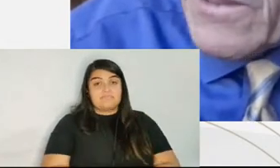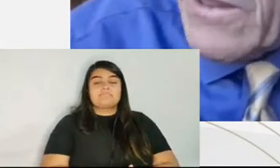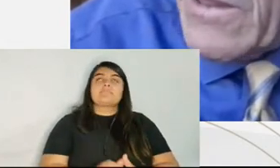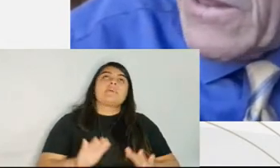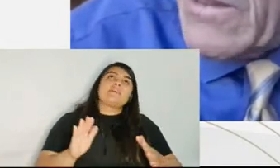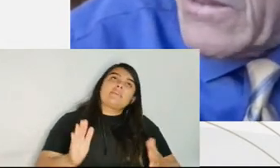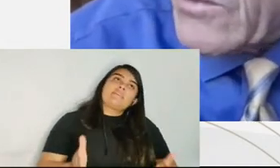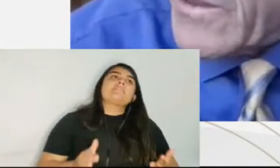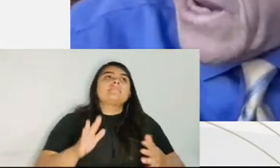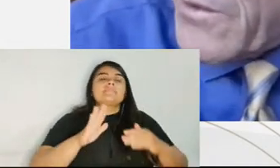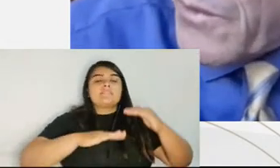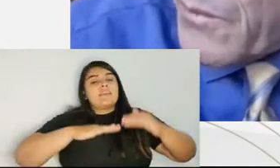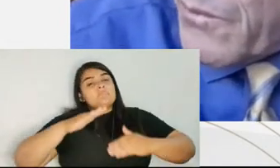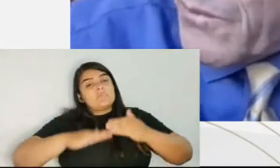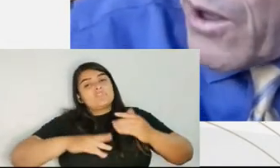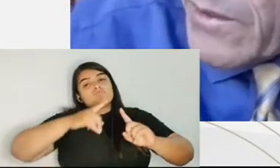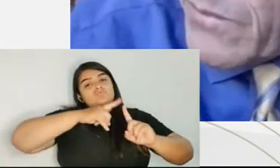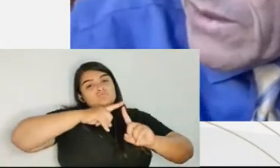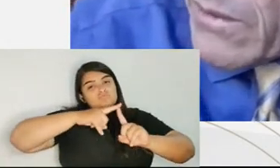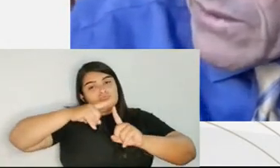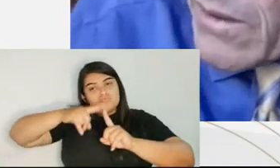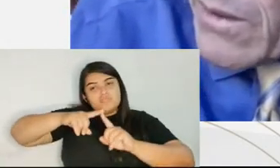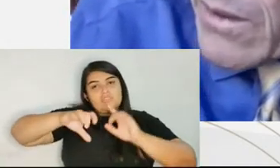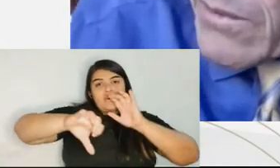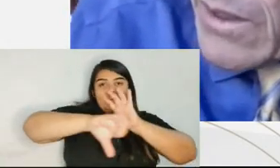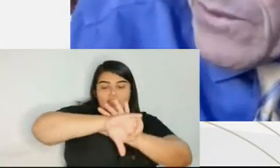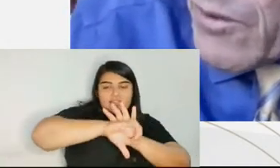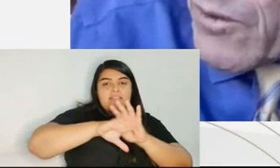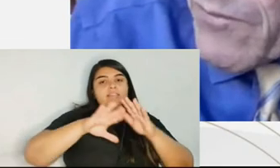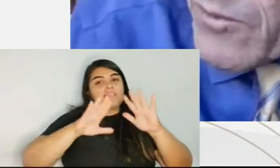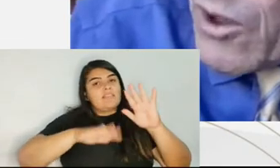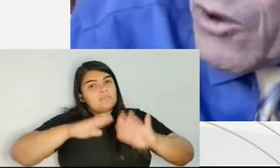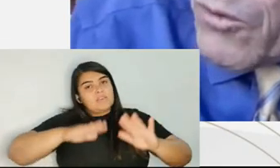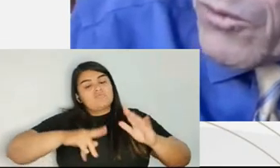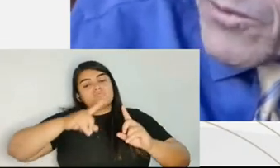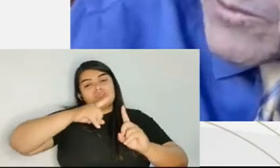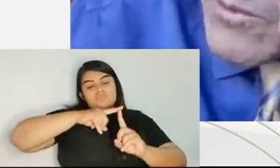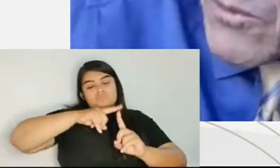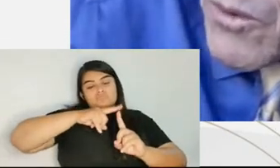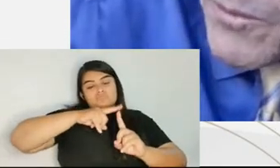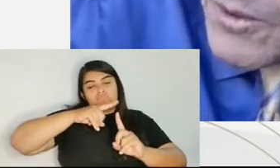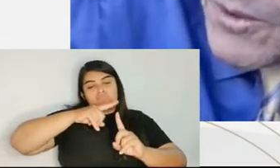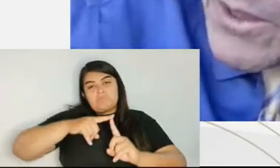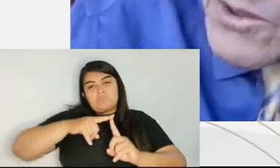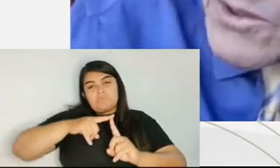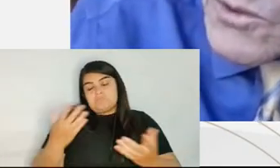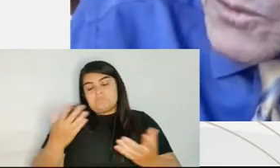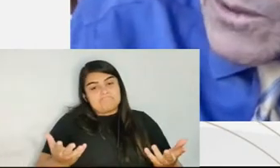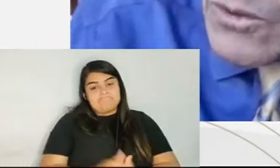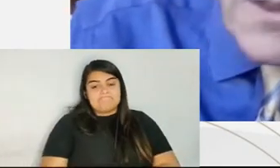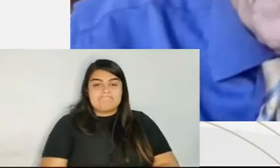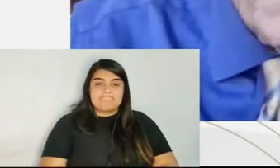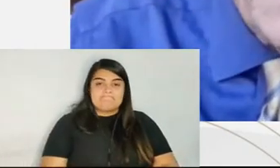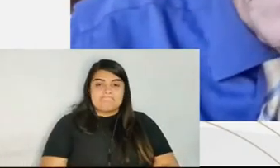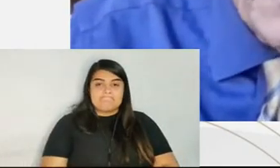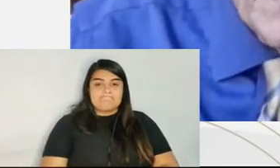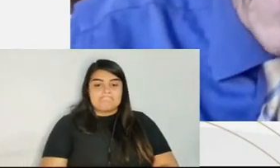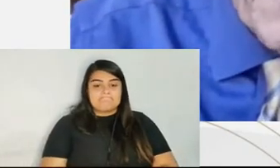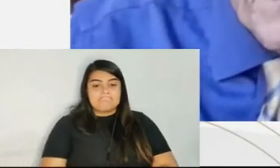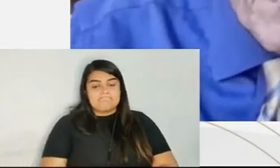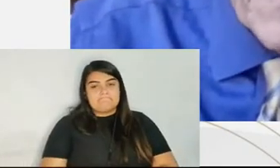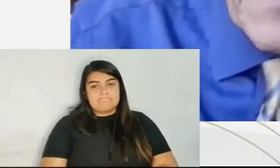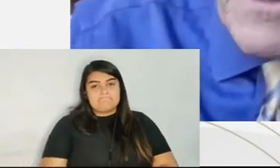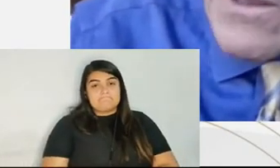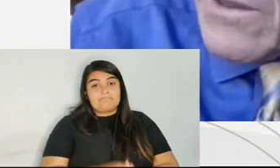severity. So, they're down at the bottom, even if you have no criminal history, you're still sentenced